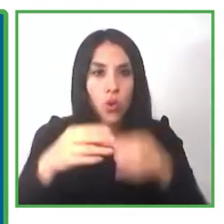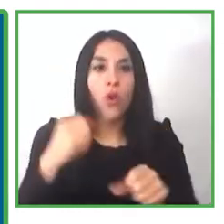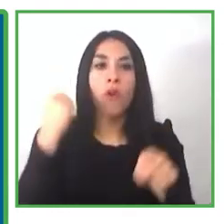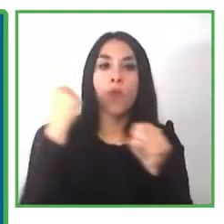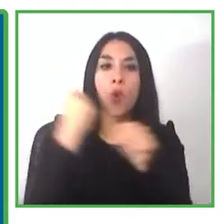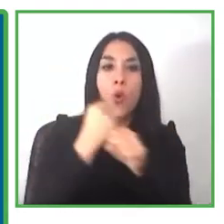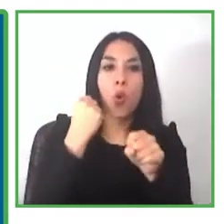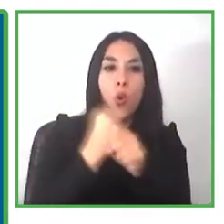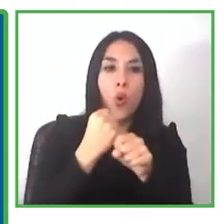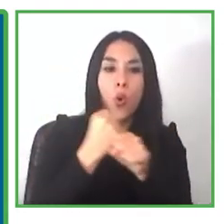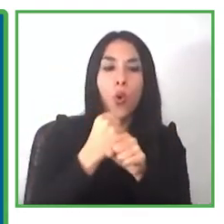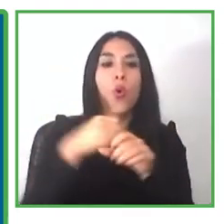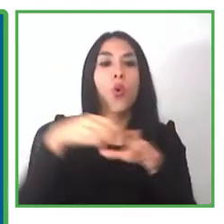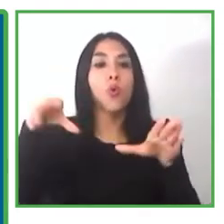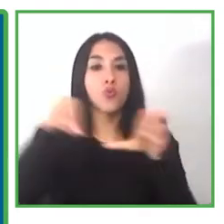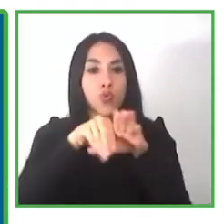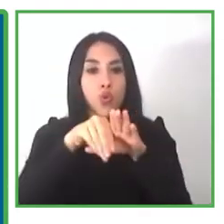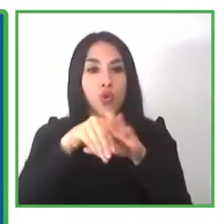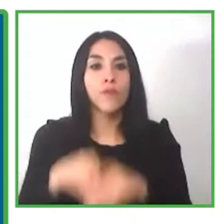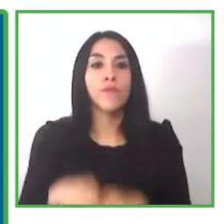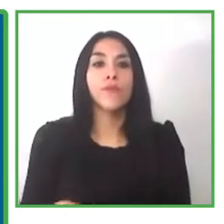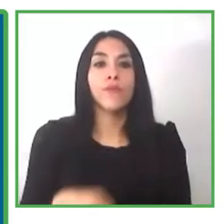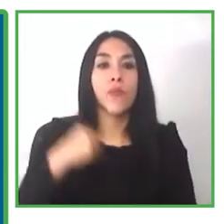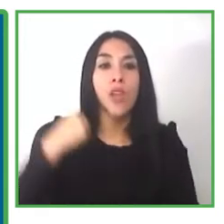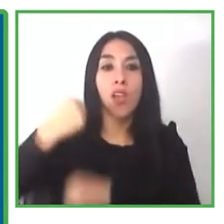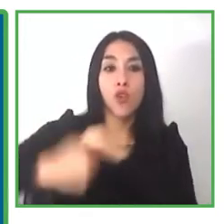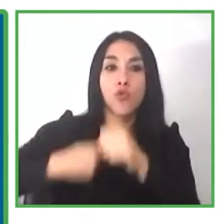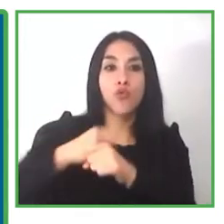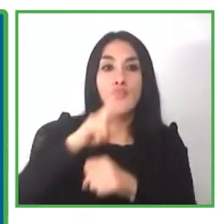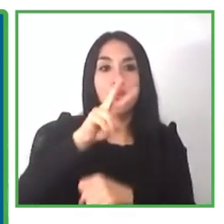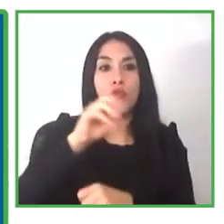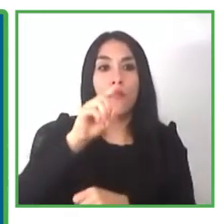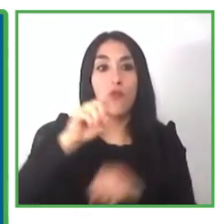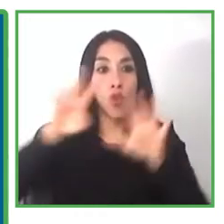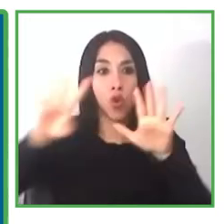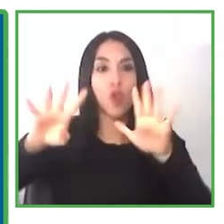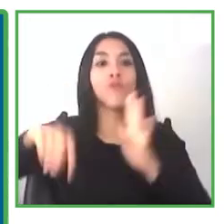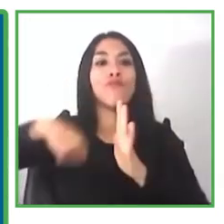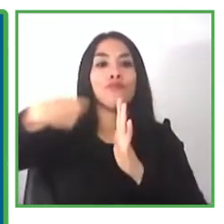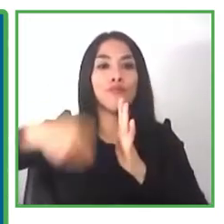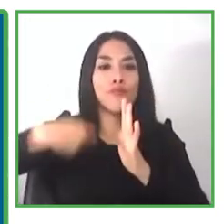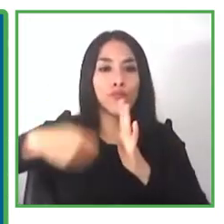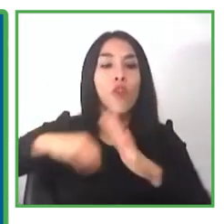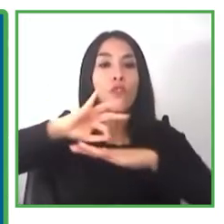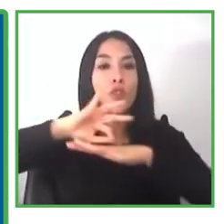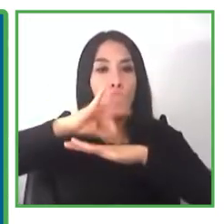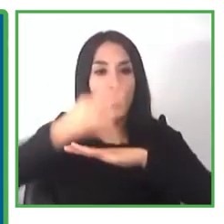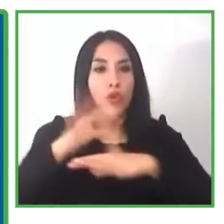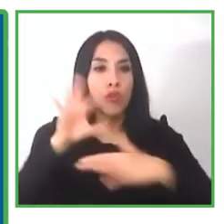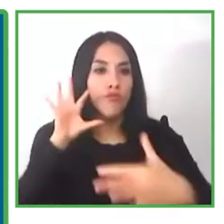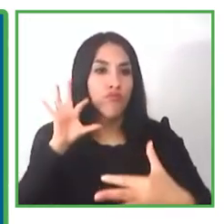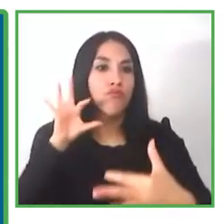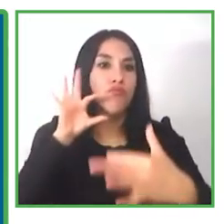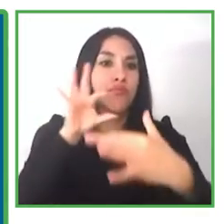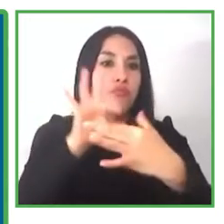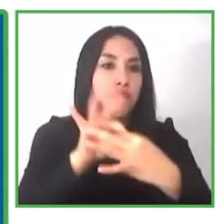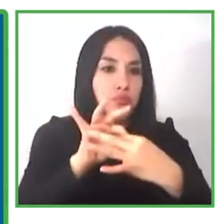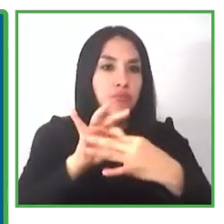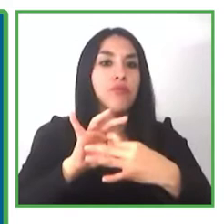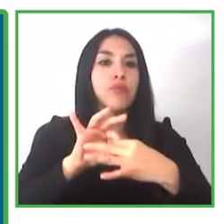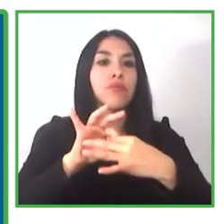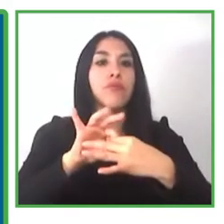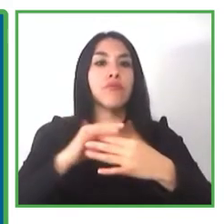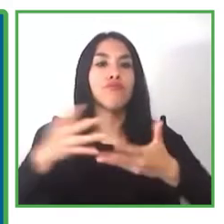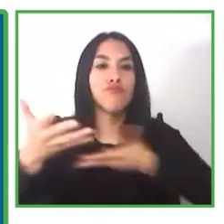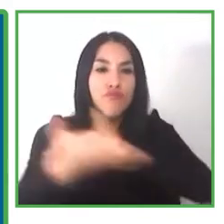from 2010 zero project and for the center scudeme have joined efforts to expand in a collaborative way